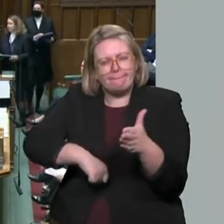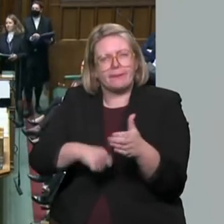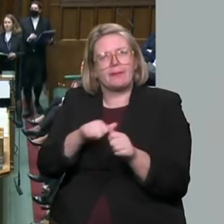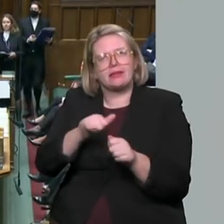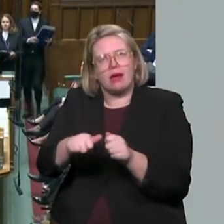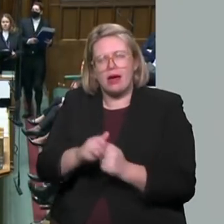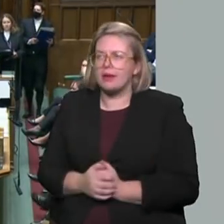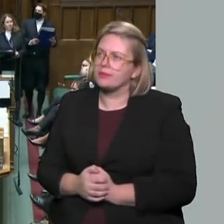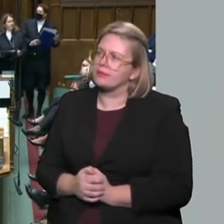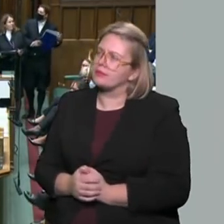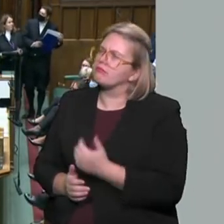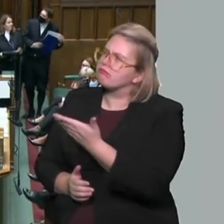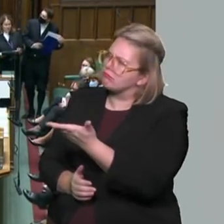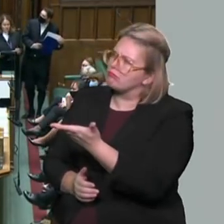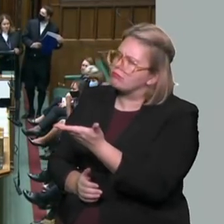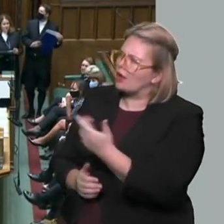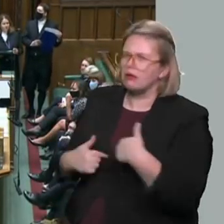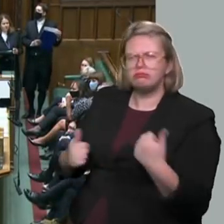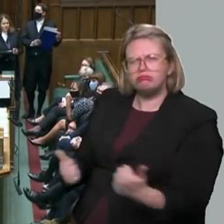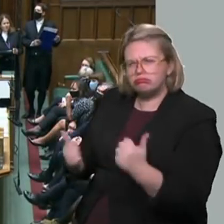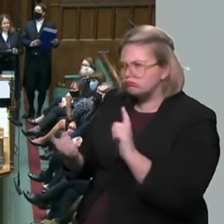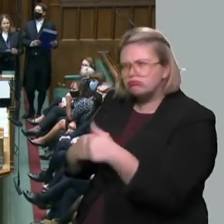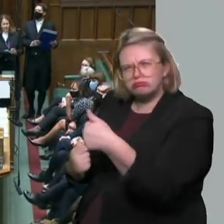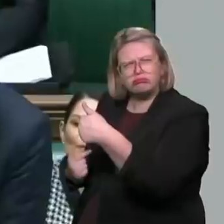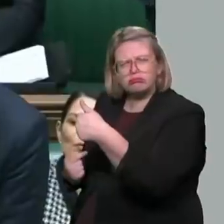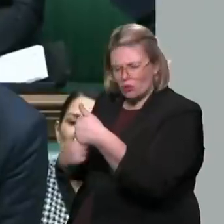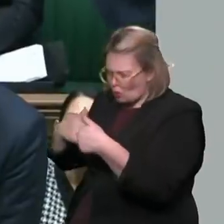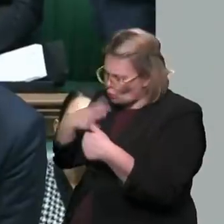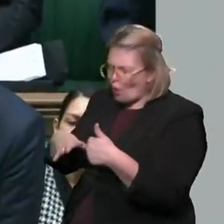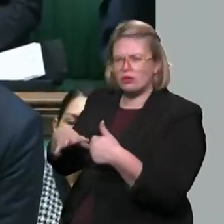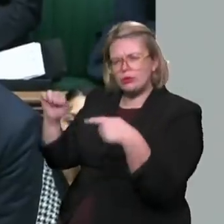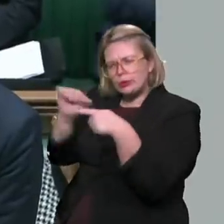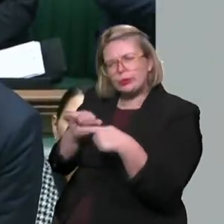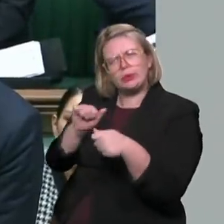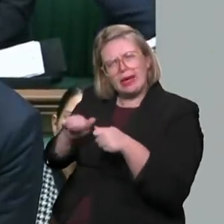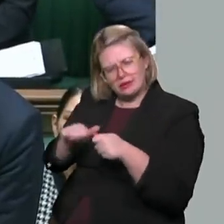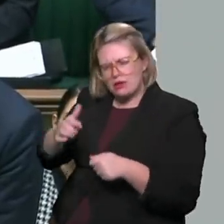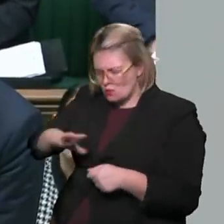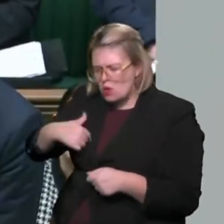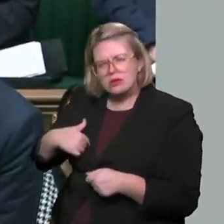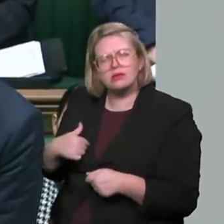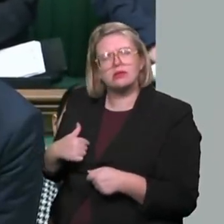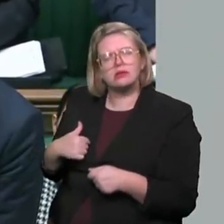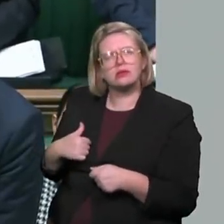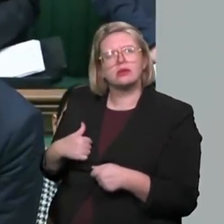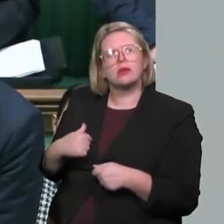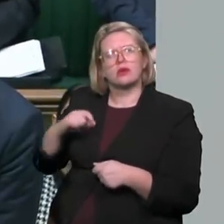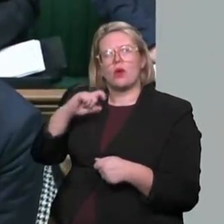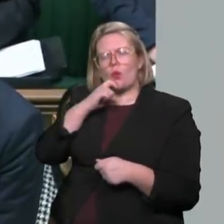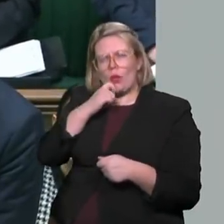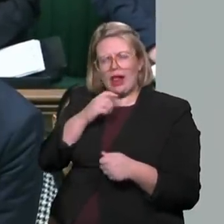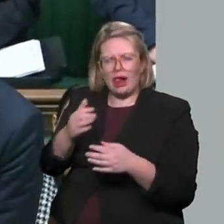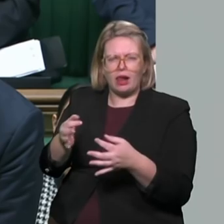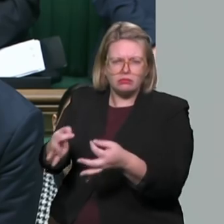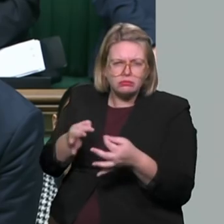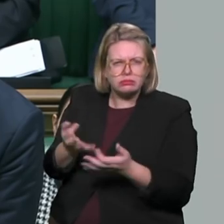Minister. I have already said that we are willing to look at anything to strengthen the legislation. I have said that we are willing to bring it forward, and we